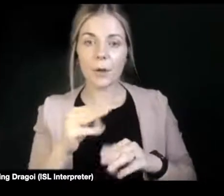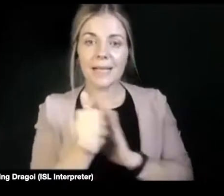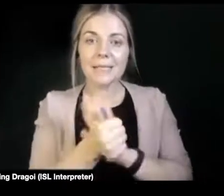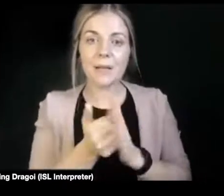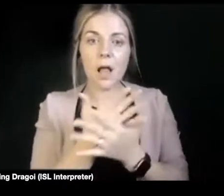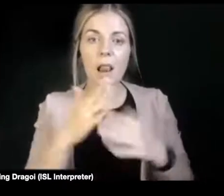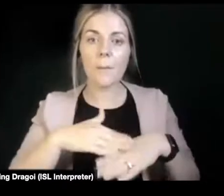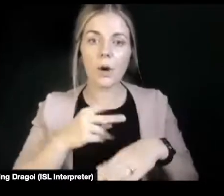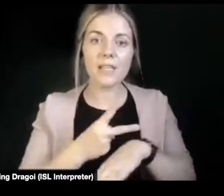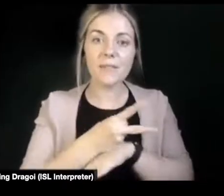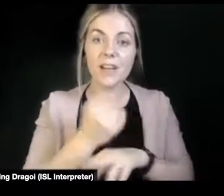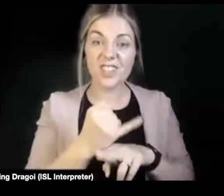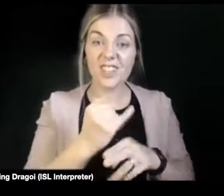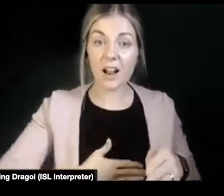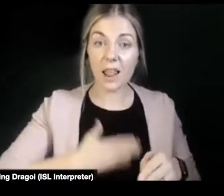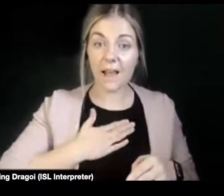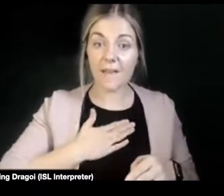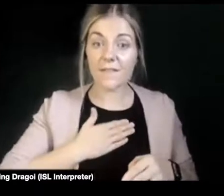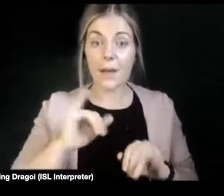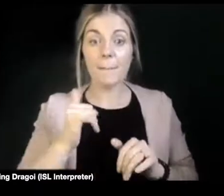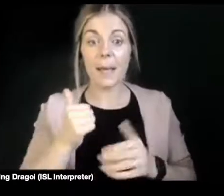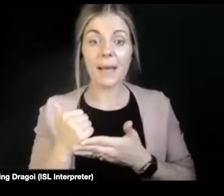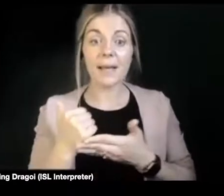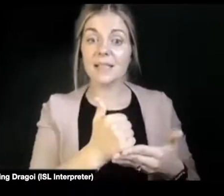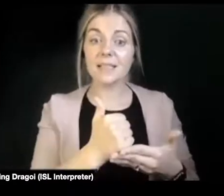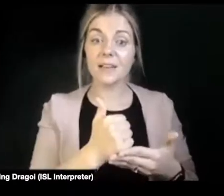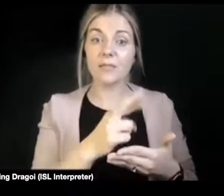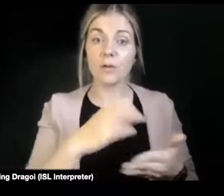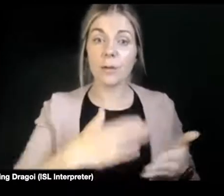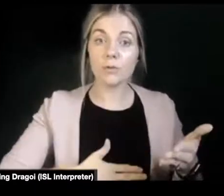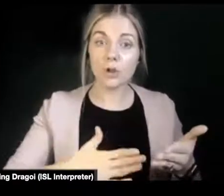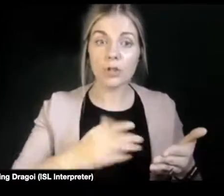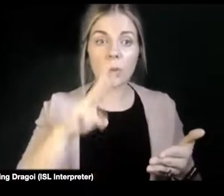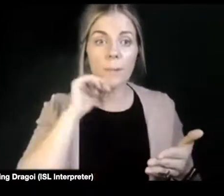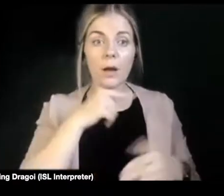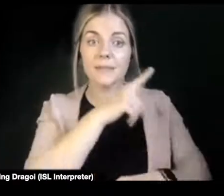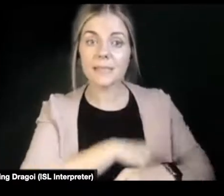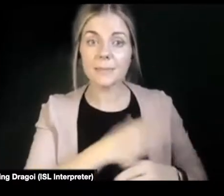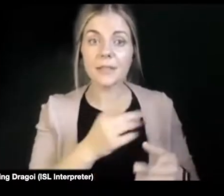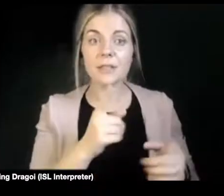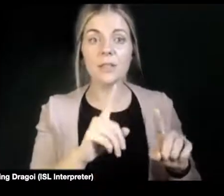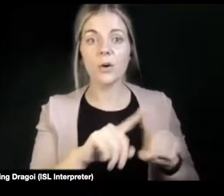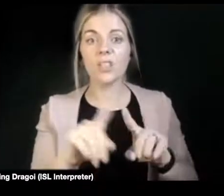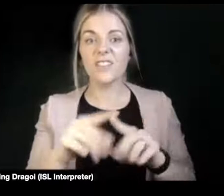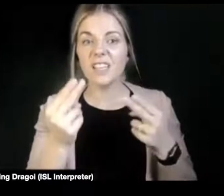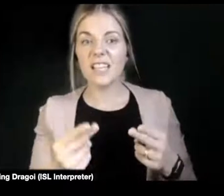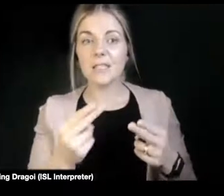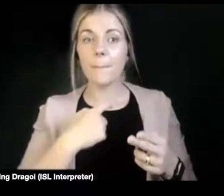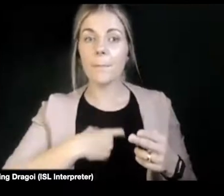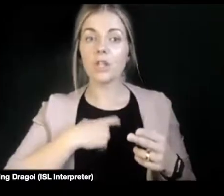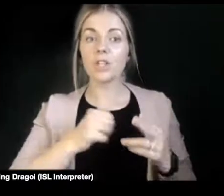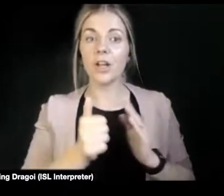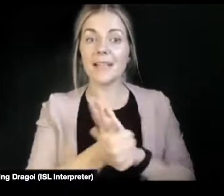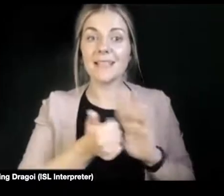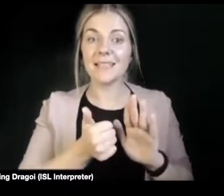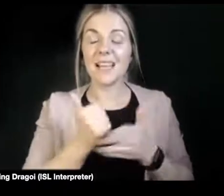Whether you might need assisted human reproduction because of a disability or you need personal assistance to go about your day to day life. But it's